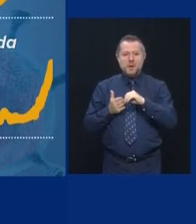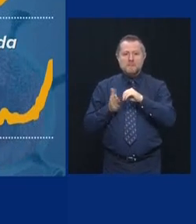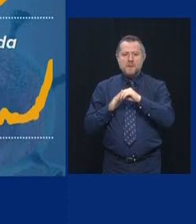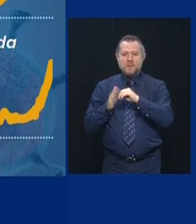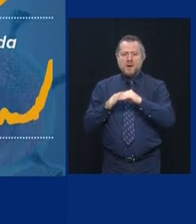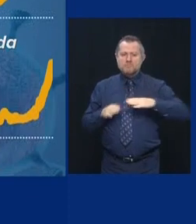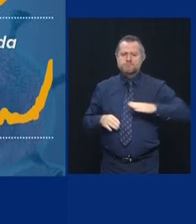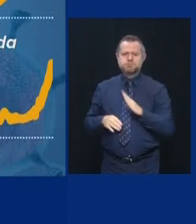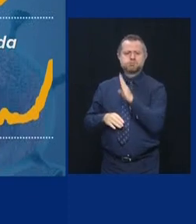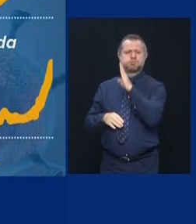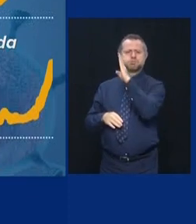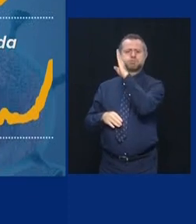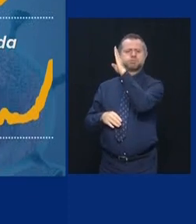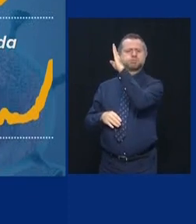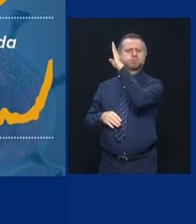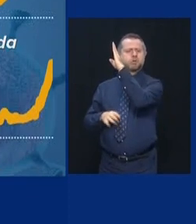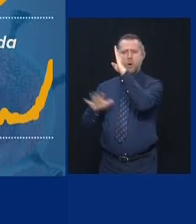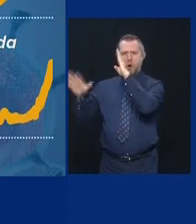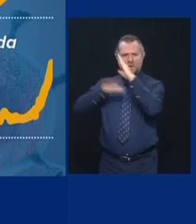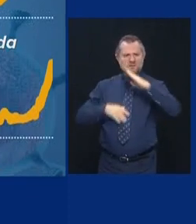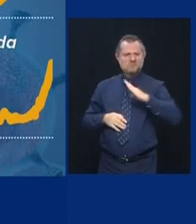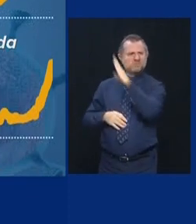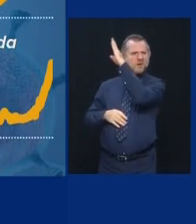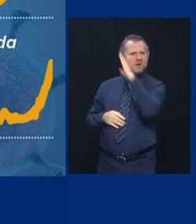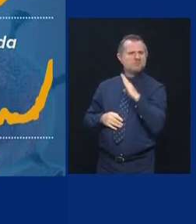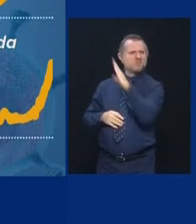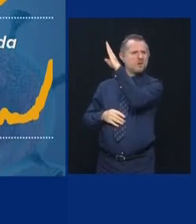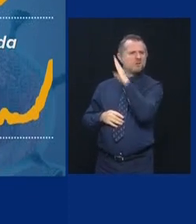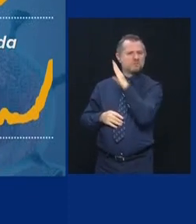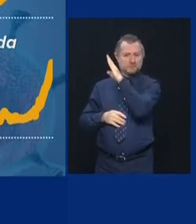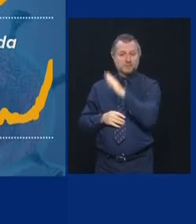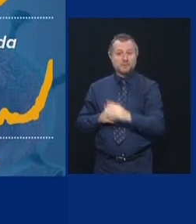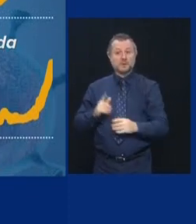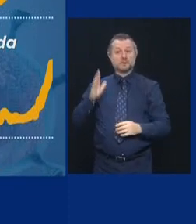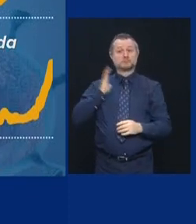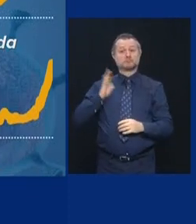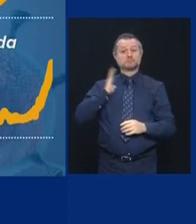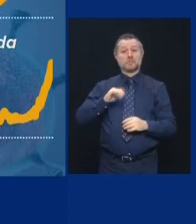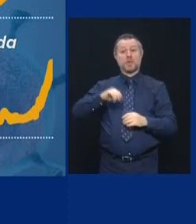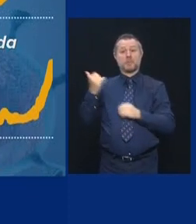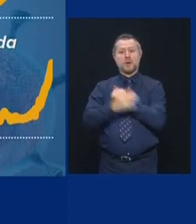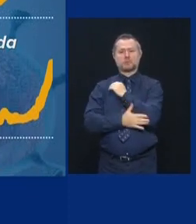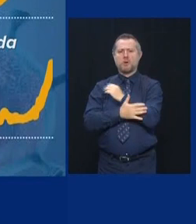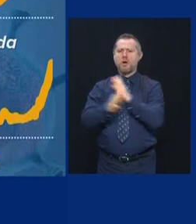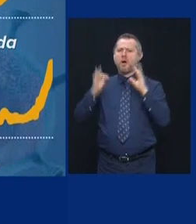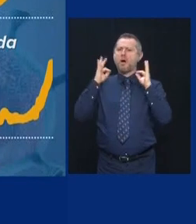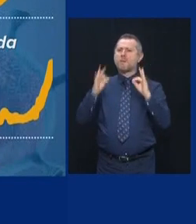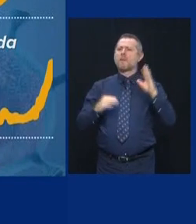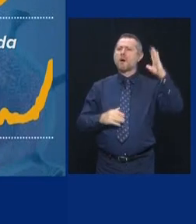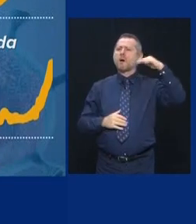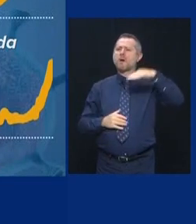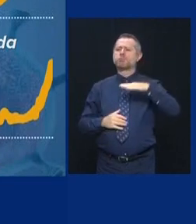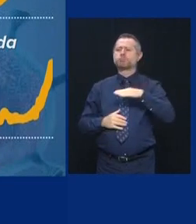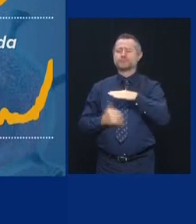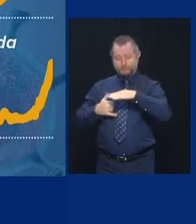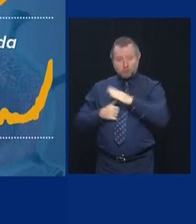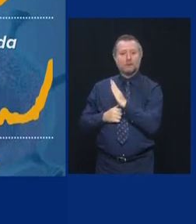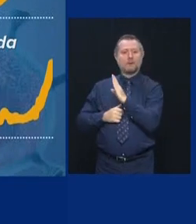over the globe. Countries that were doing remarkably well are now seeing spikes.